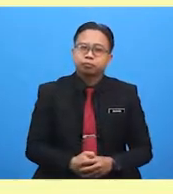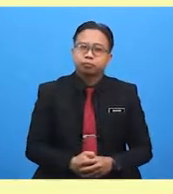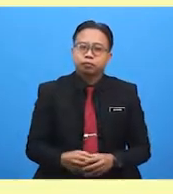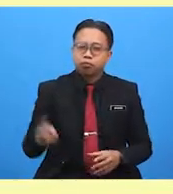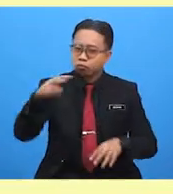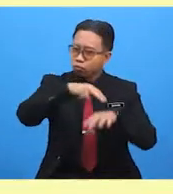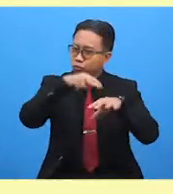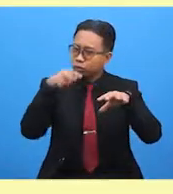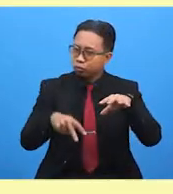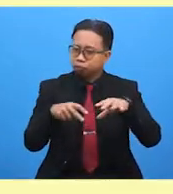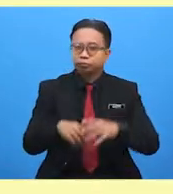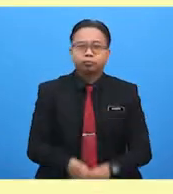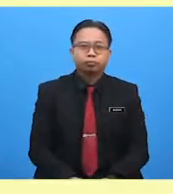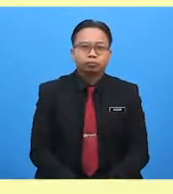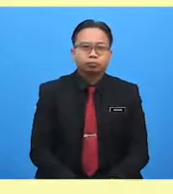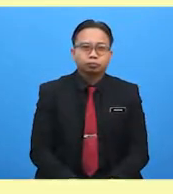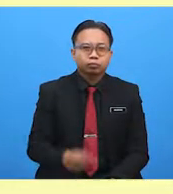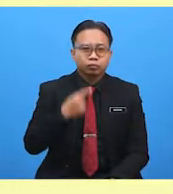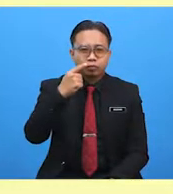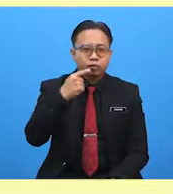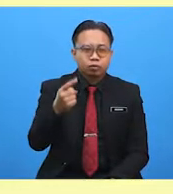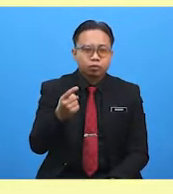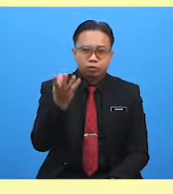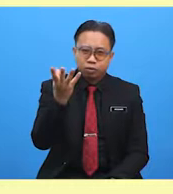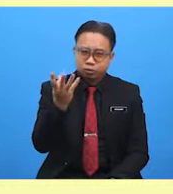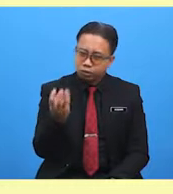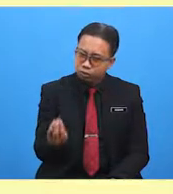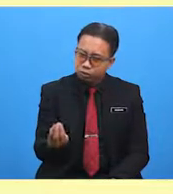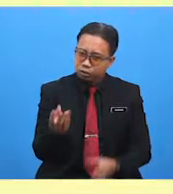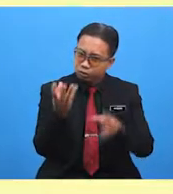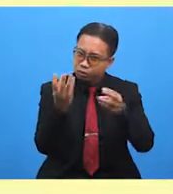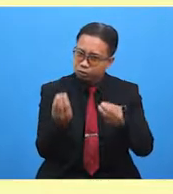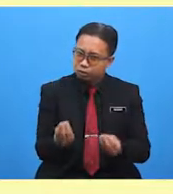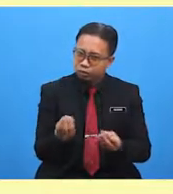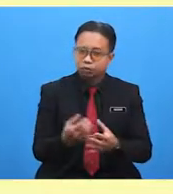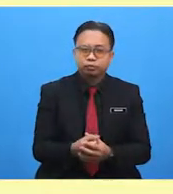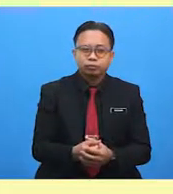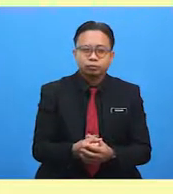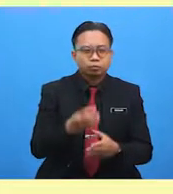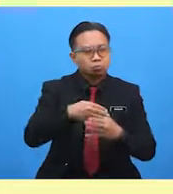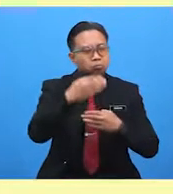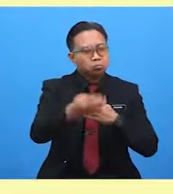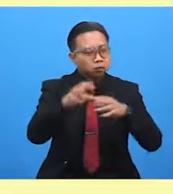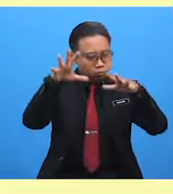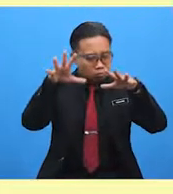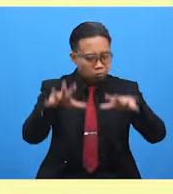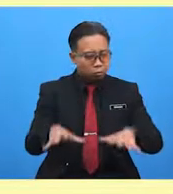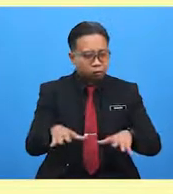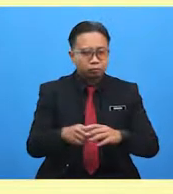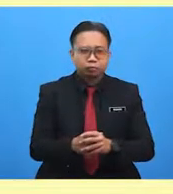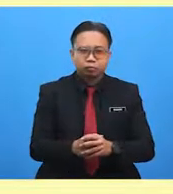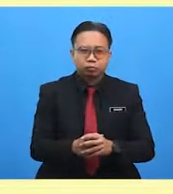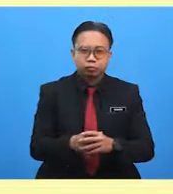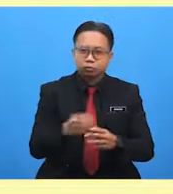down. And we say, wet. When it's after rain or it's raining lightly,